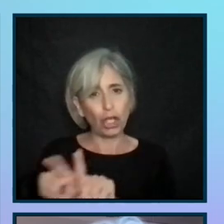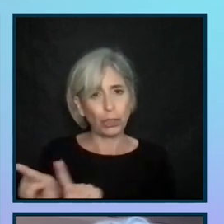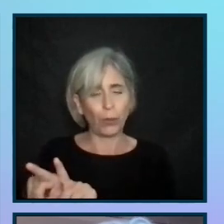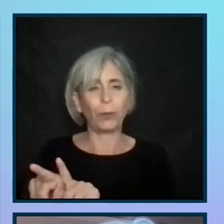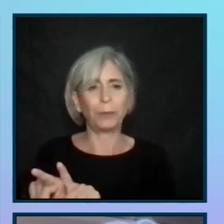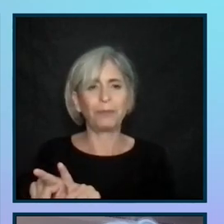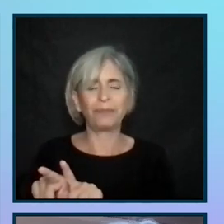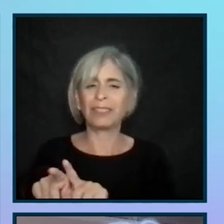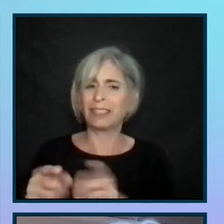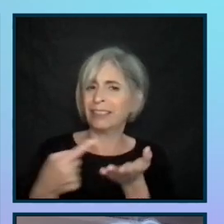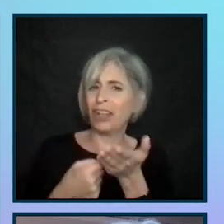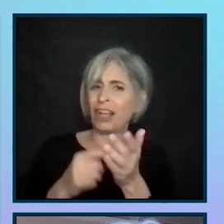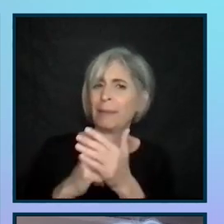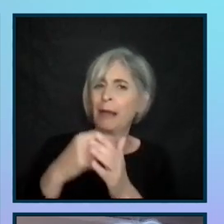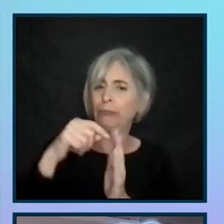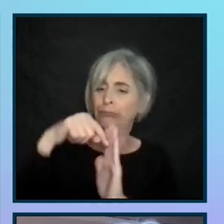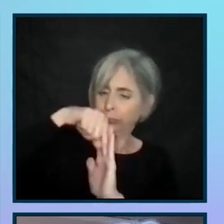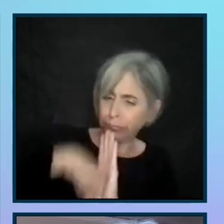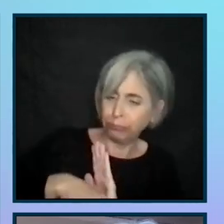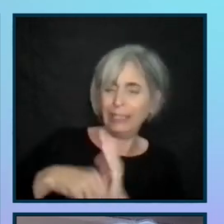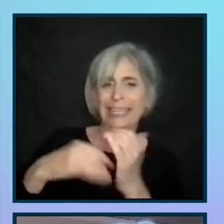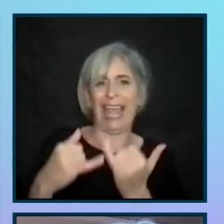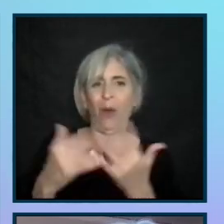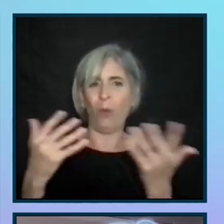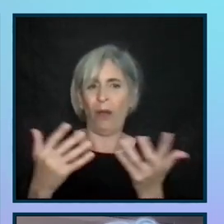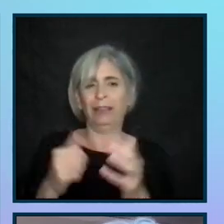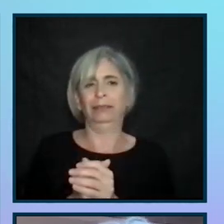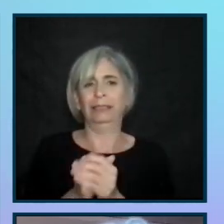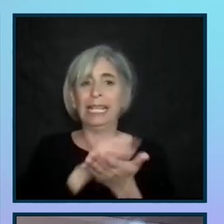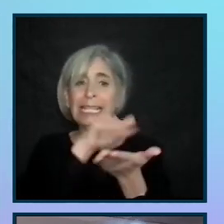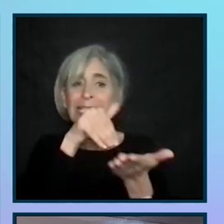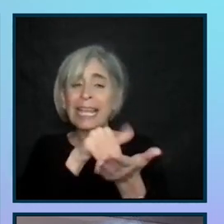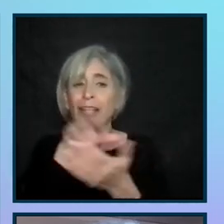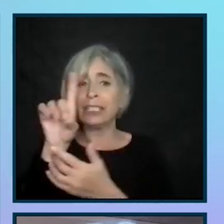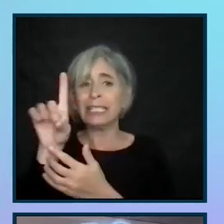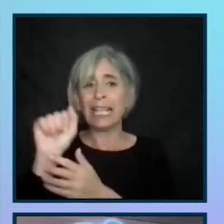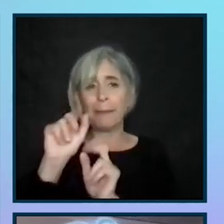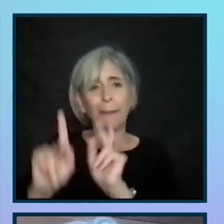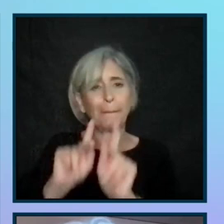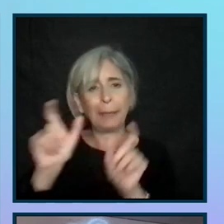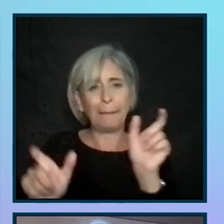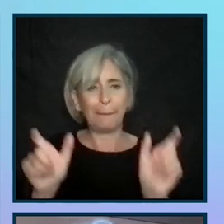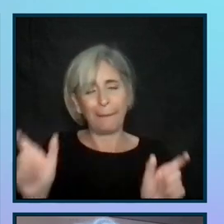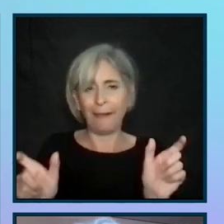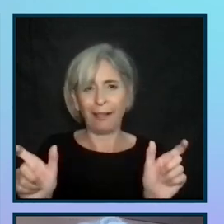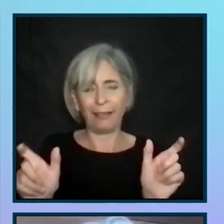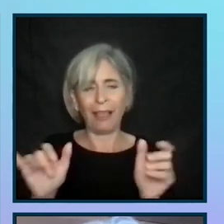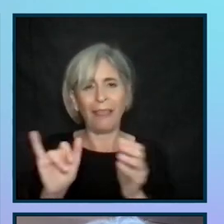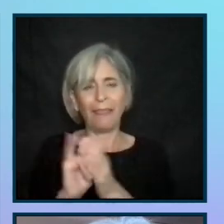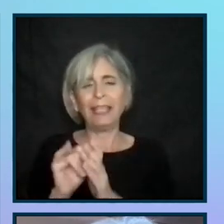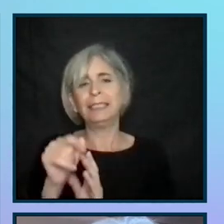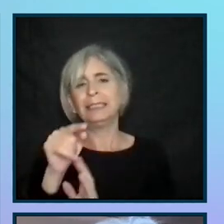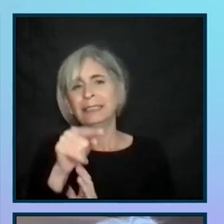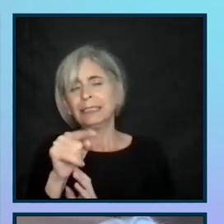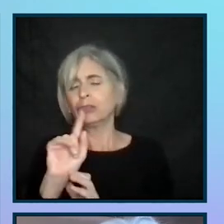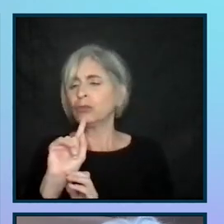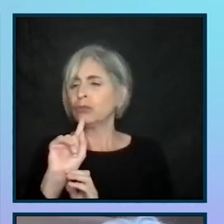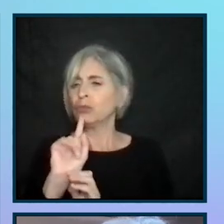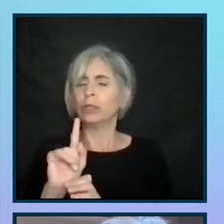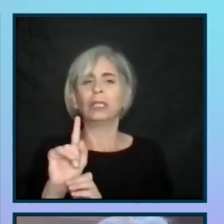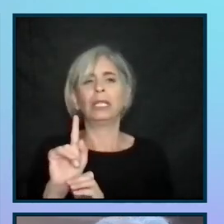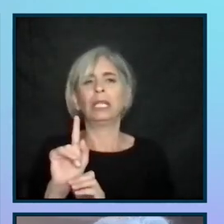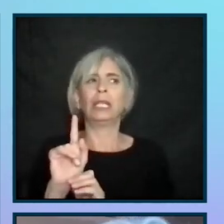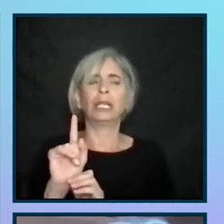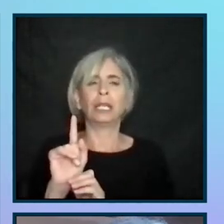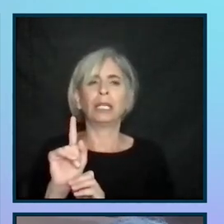Let's talk about the deep dive. So centering disabled people is an element and it's also something